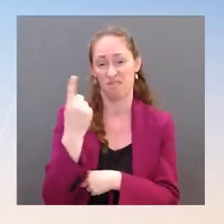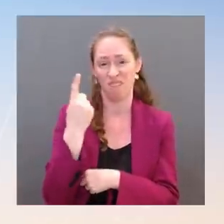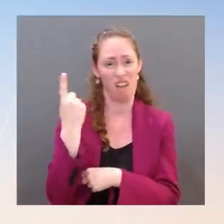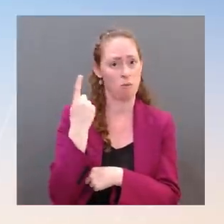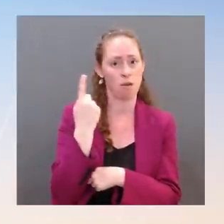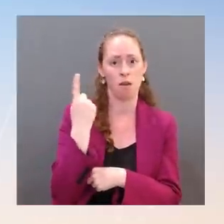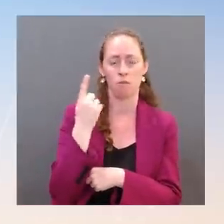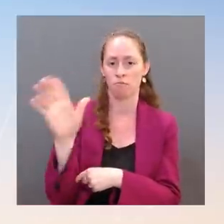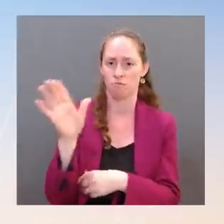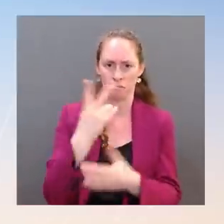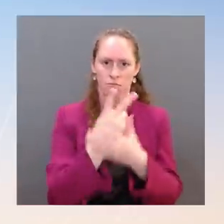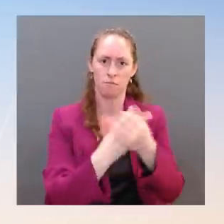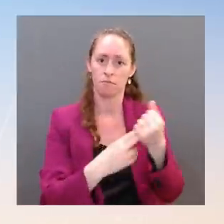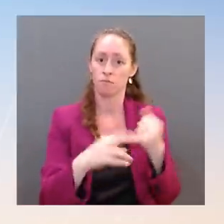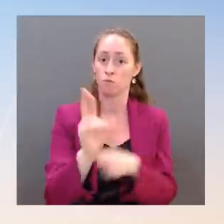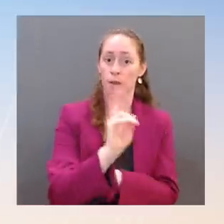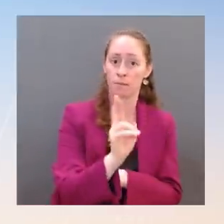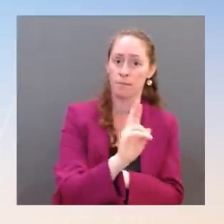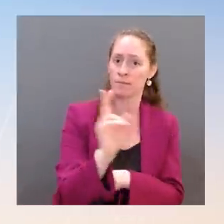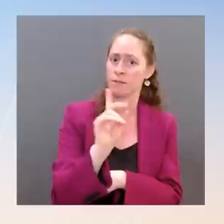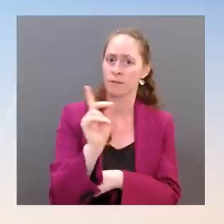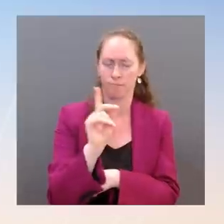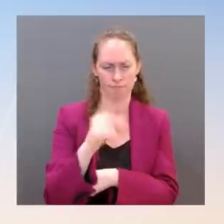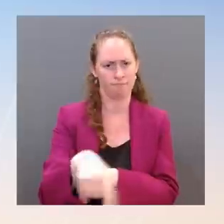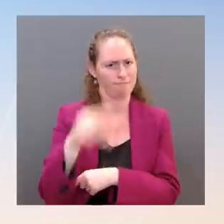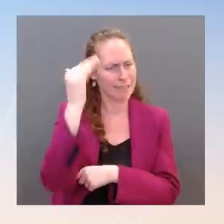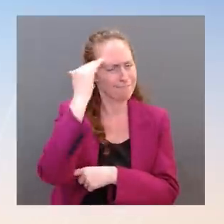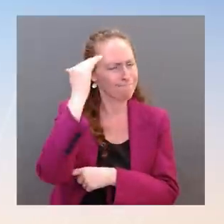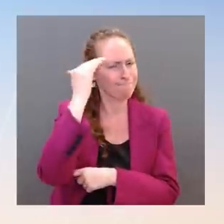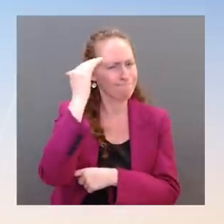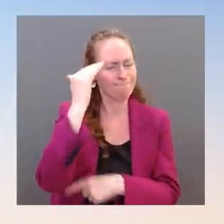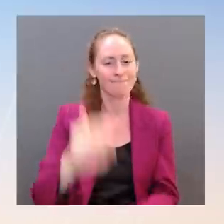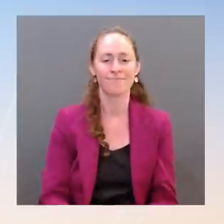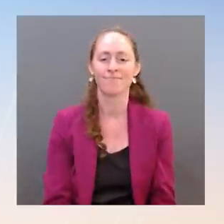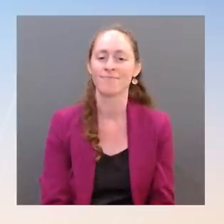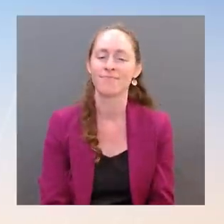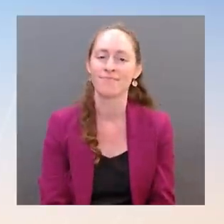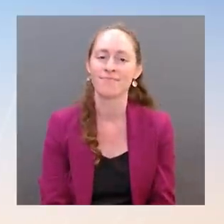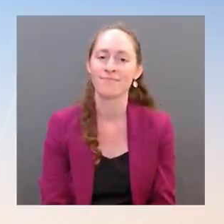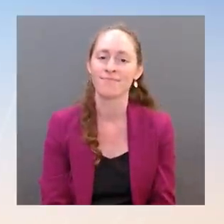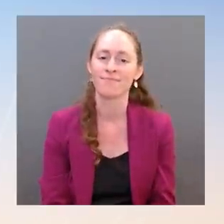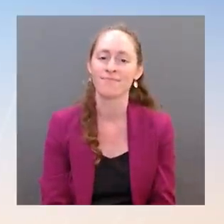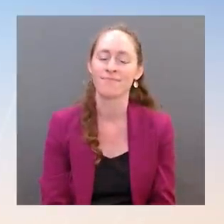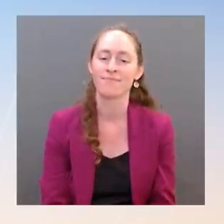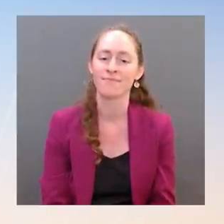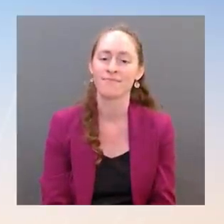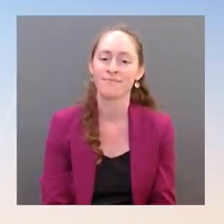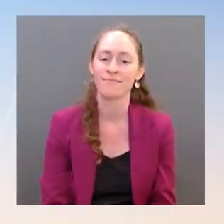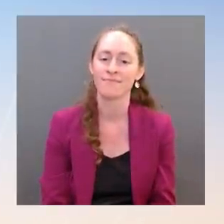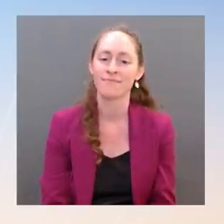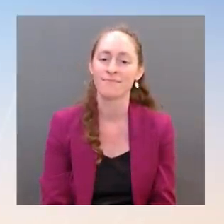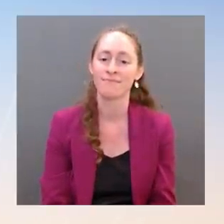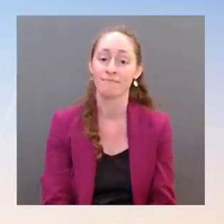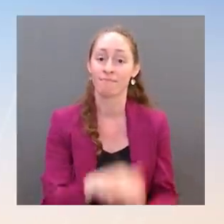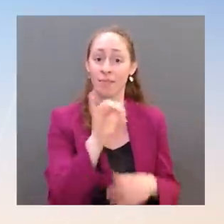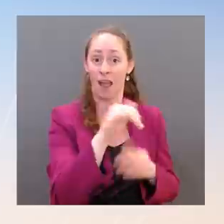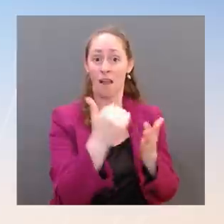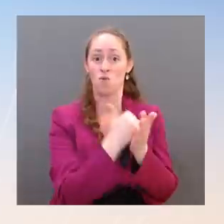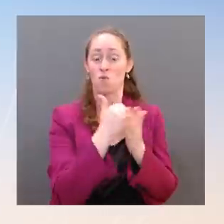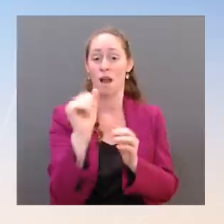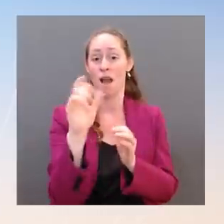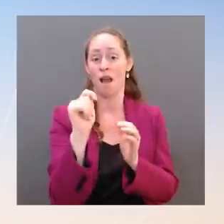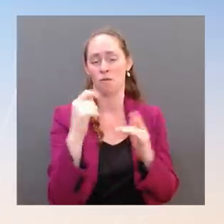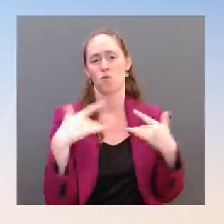Passing the pact act would be a welcome and long awaited achievement for the veterans who have served us well.